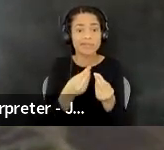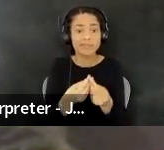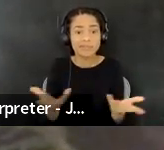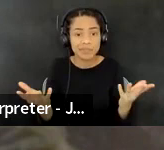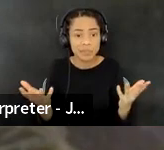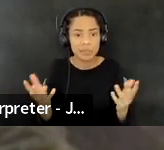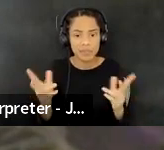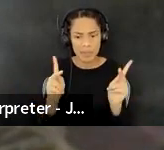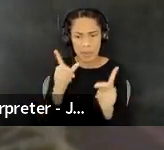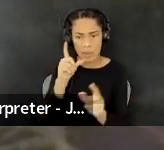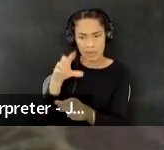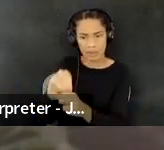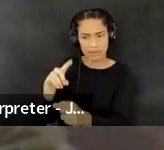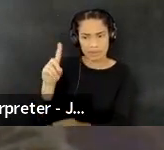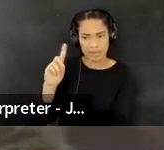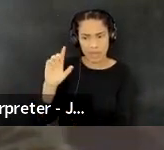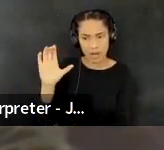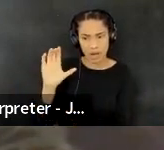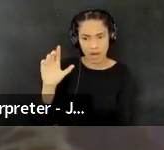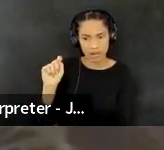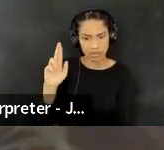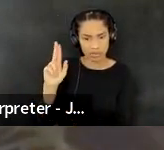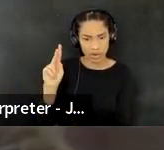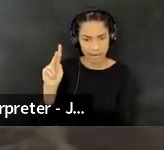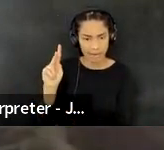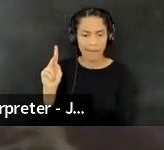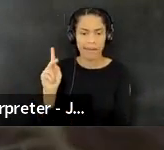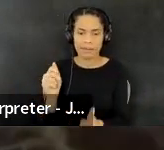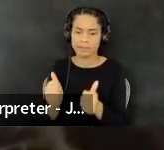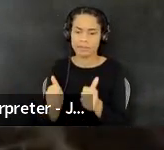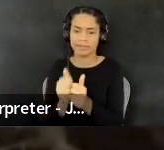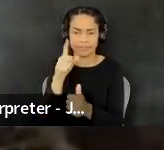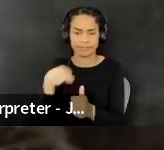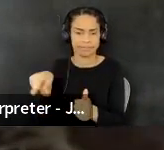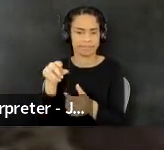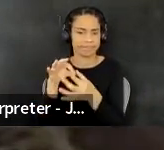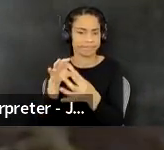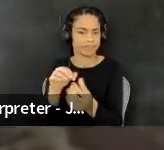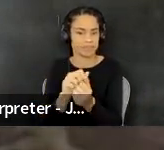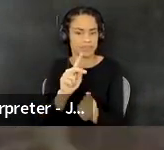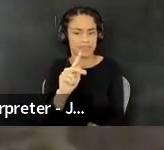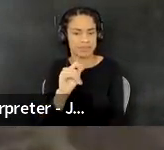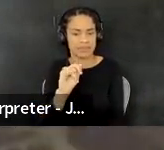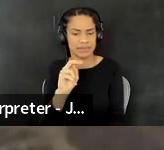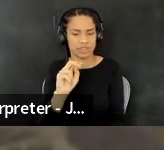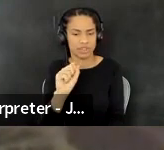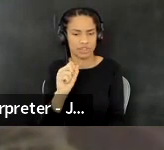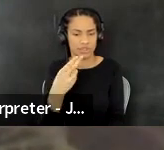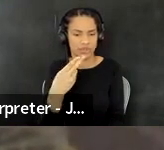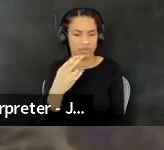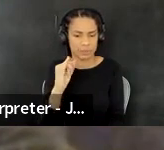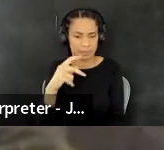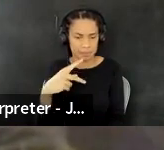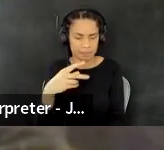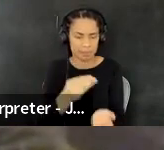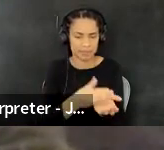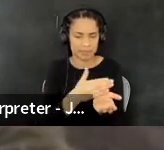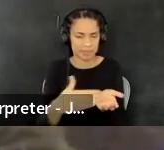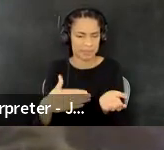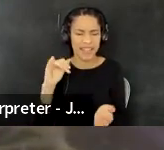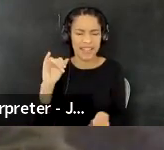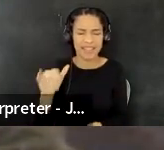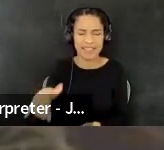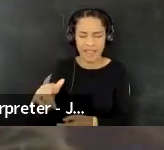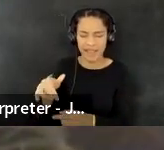the decal track did were in relation to, uh, their kinship budgets. Which is something that Joseph Pierce, um, talked about, uh, in a